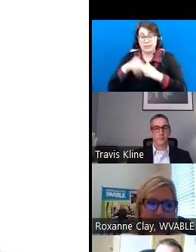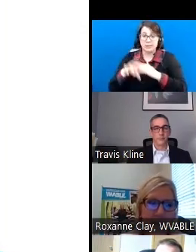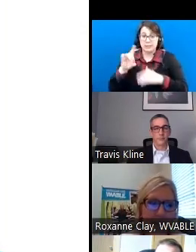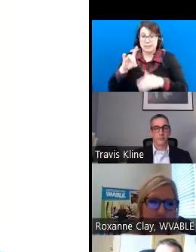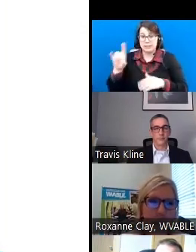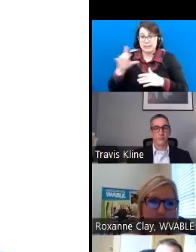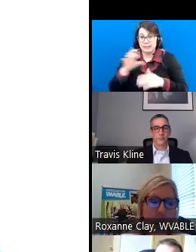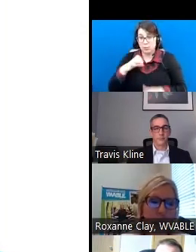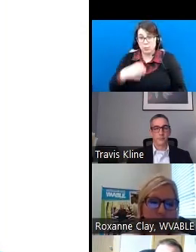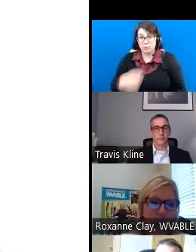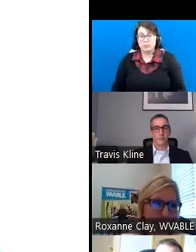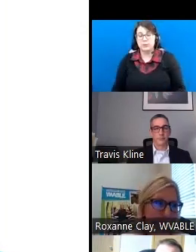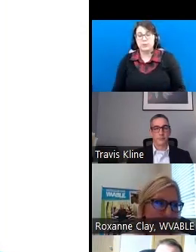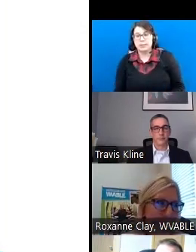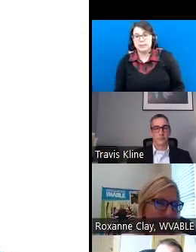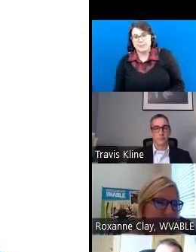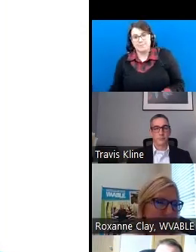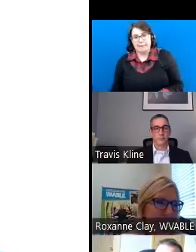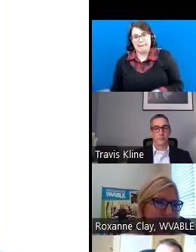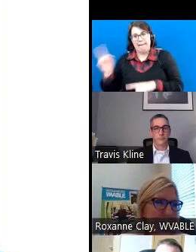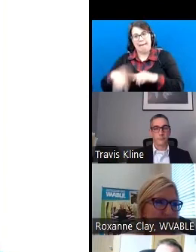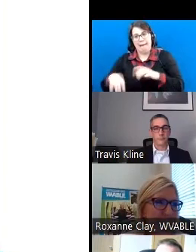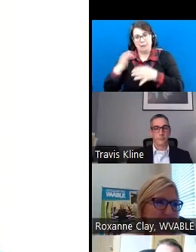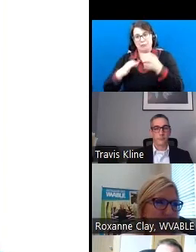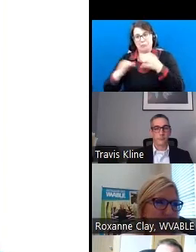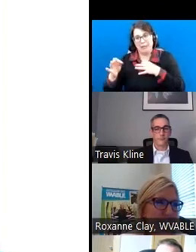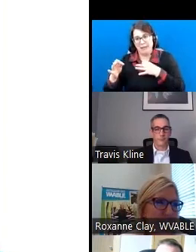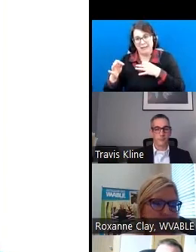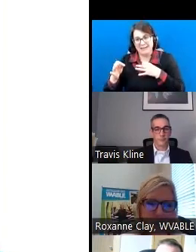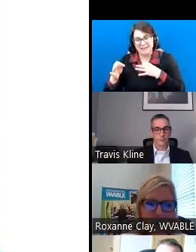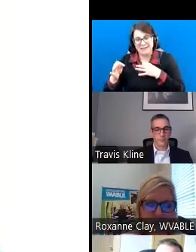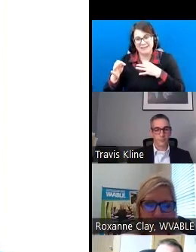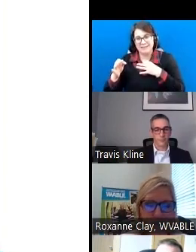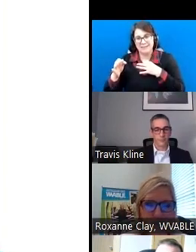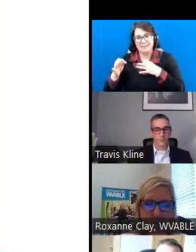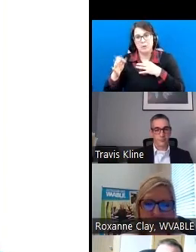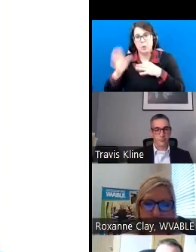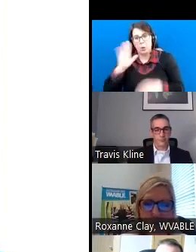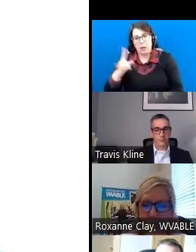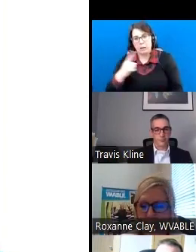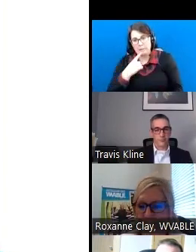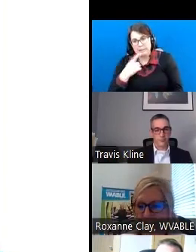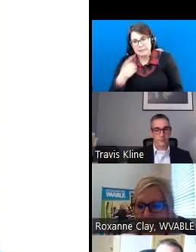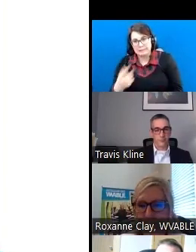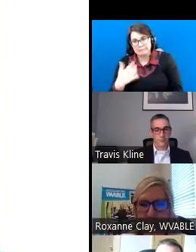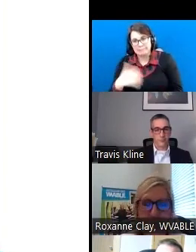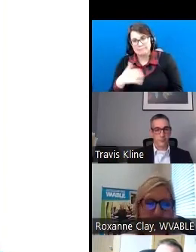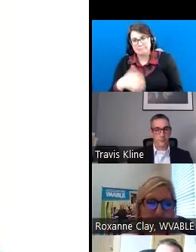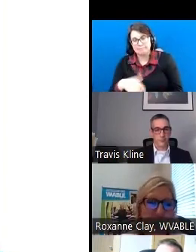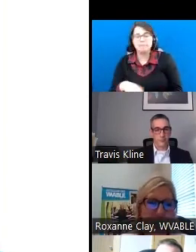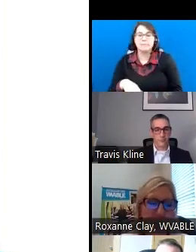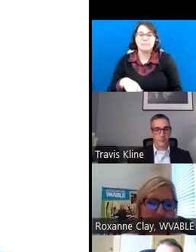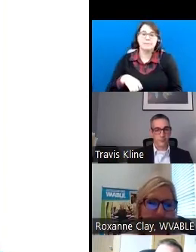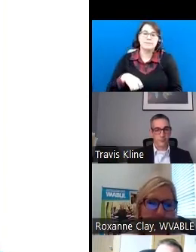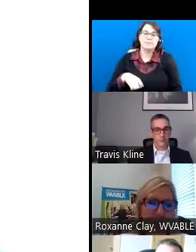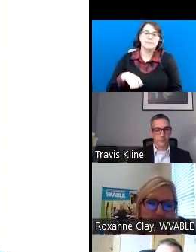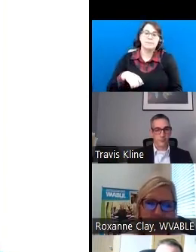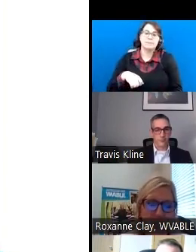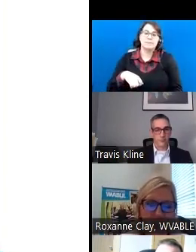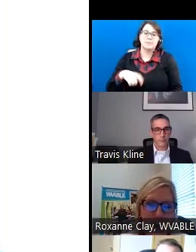He's, he won't be replaced. He will be incredibly missed, but I want to definitely